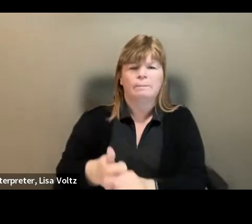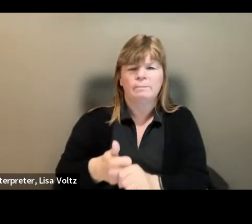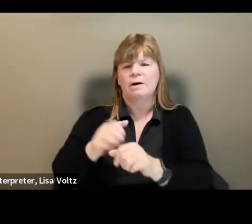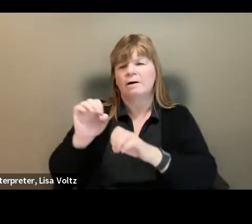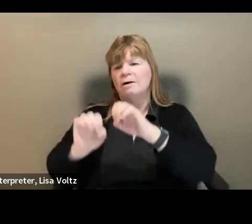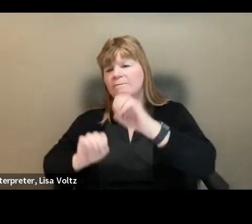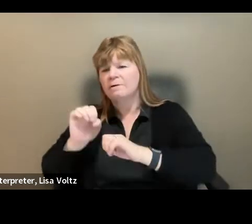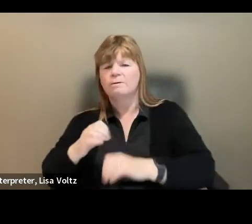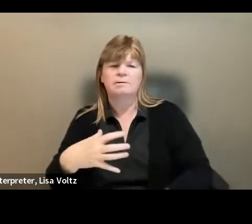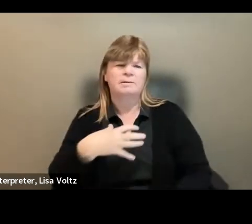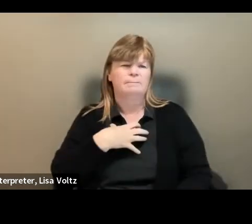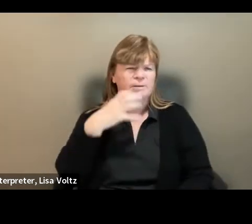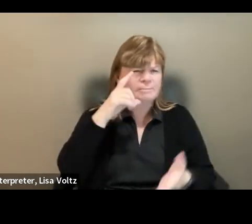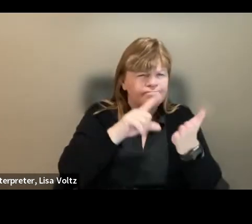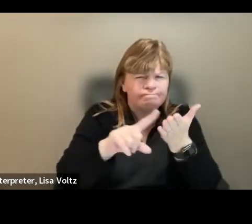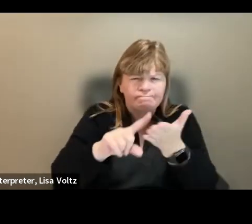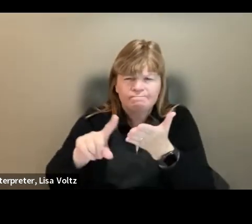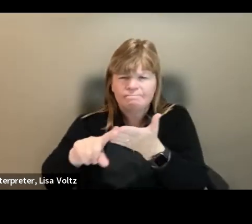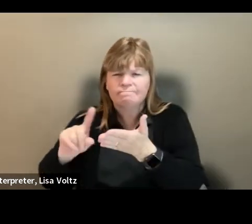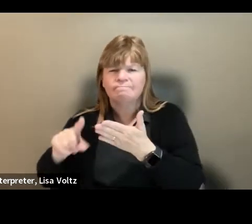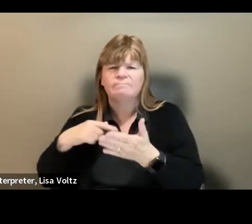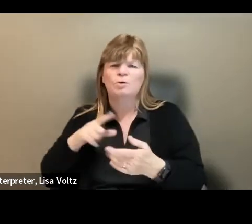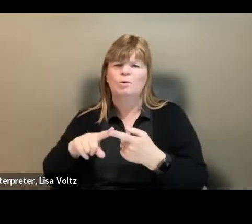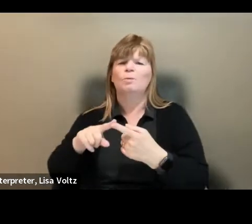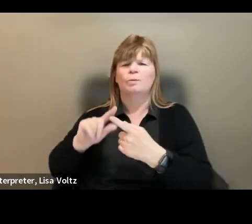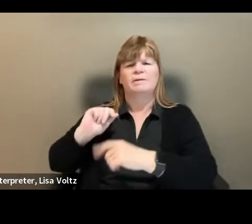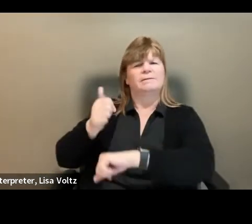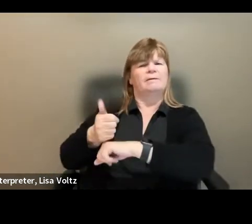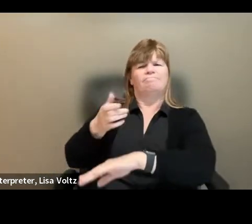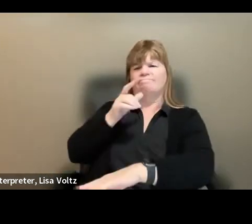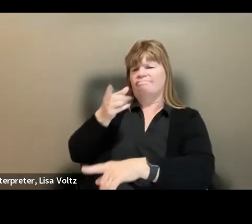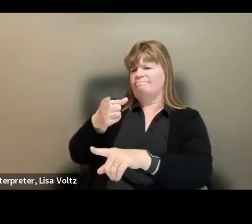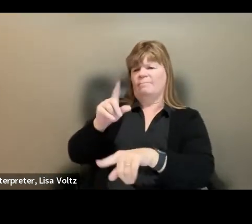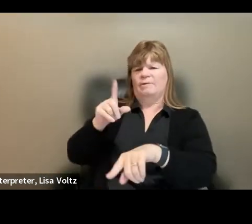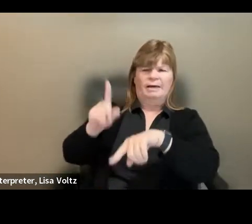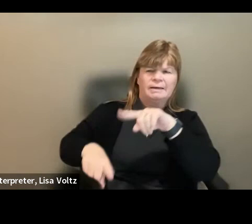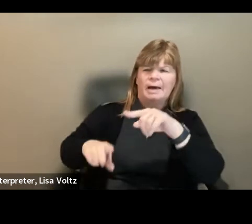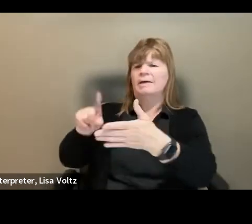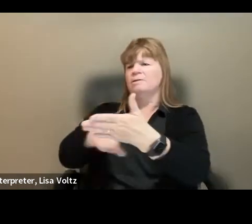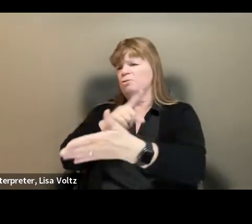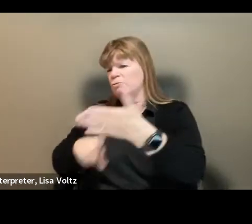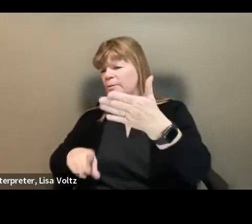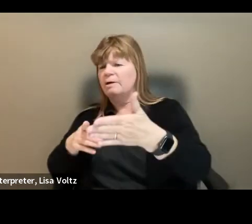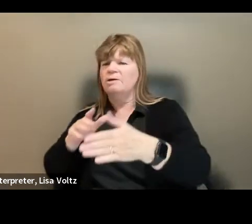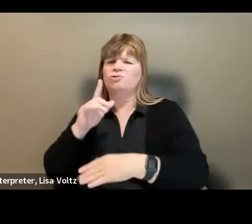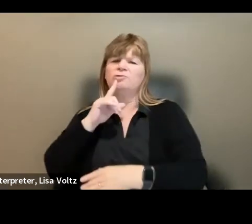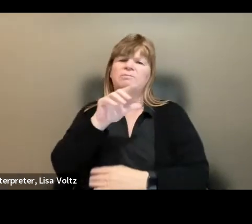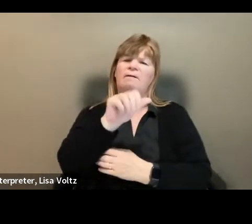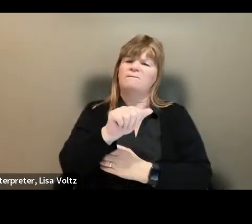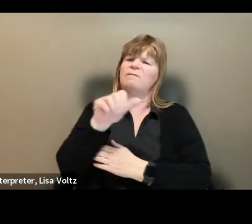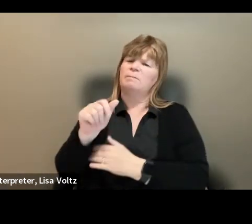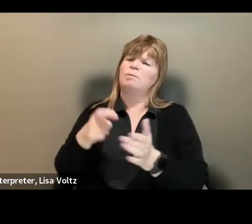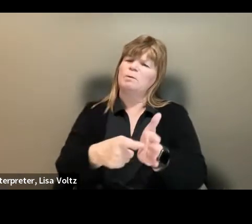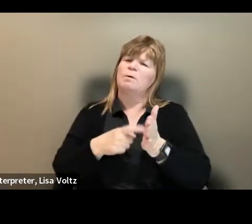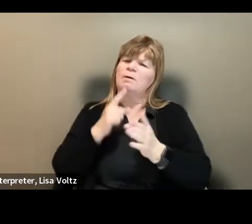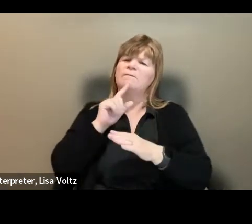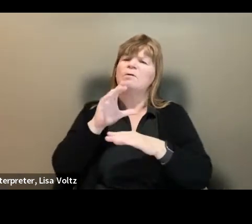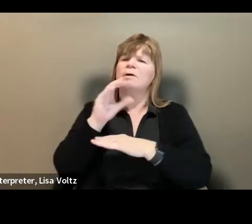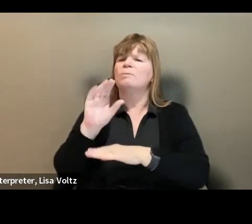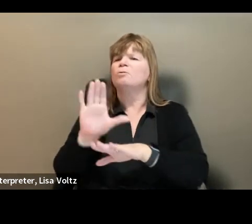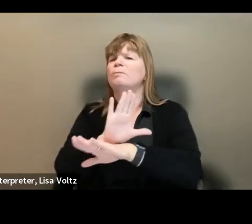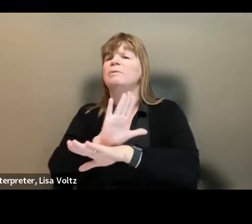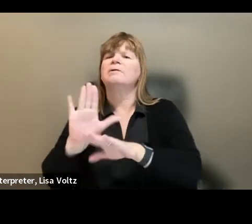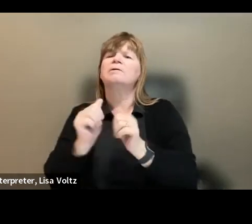and complaint investigations, we enforce non-discrimination and affirmative action requirements for companies doing business with the federal